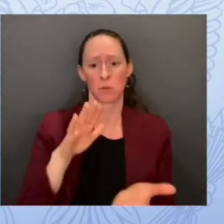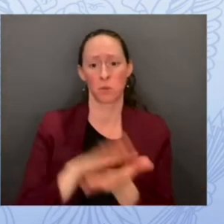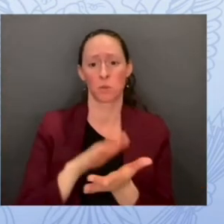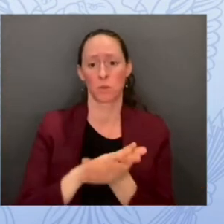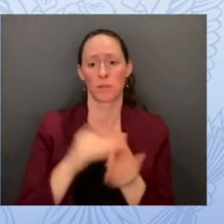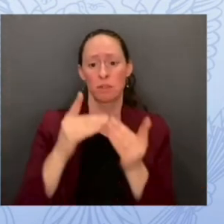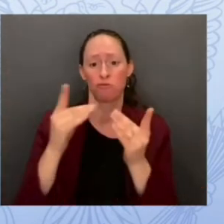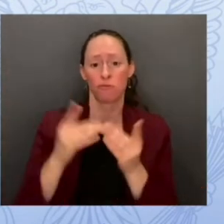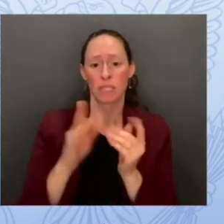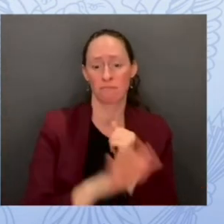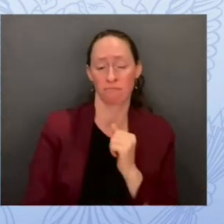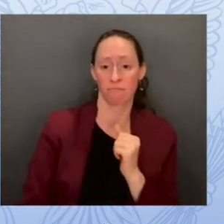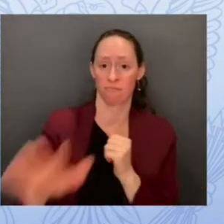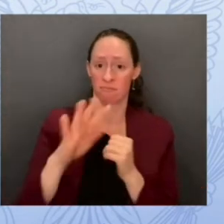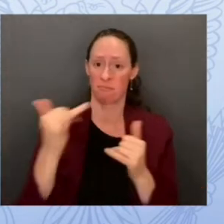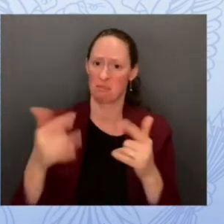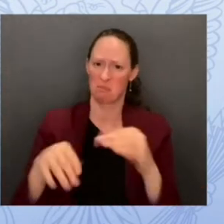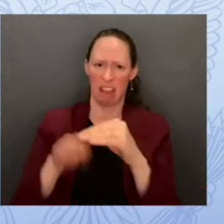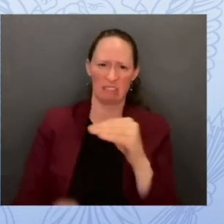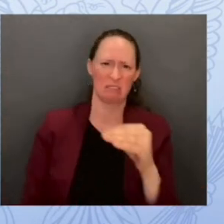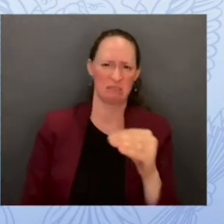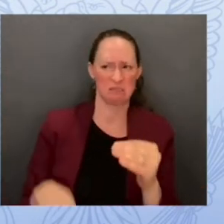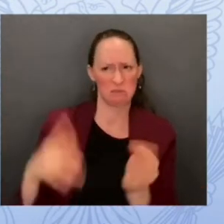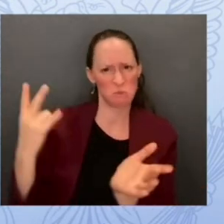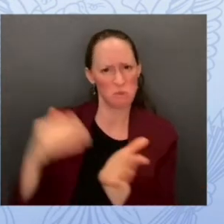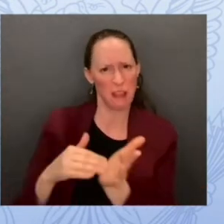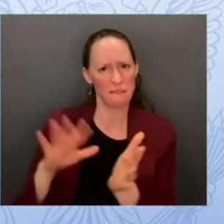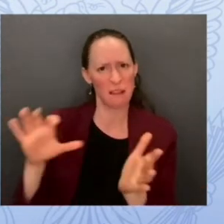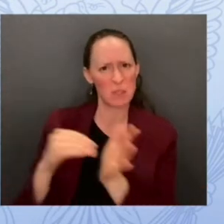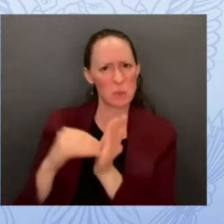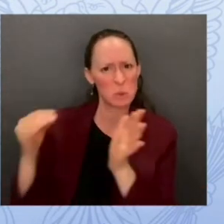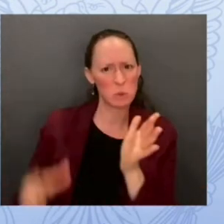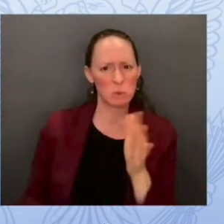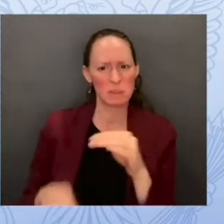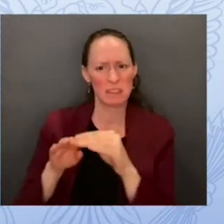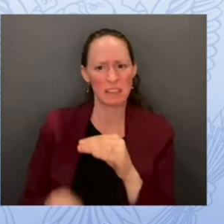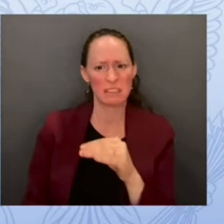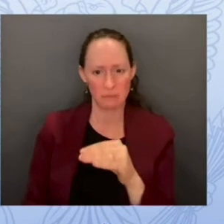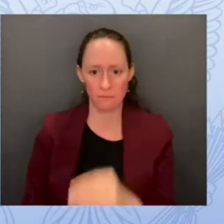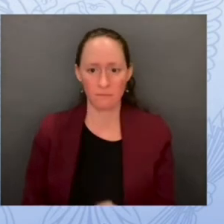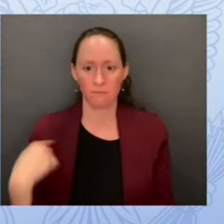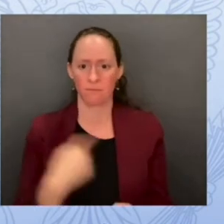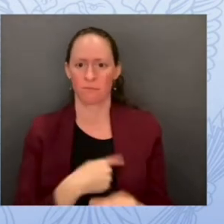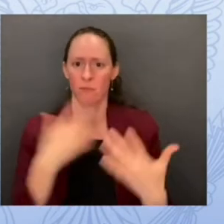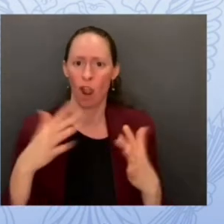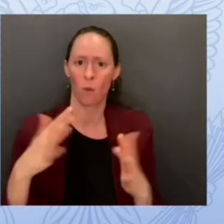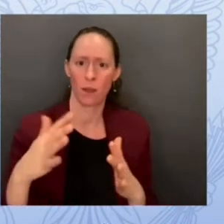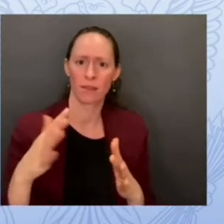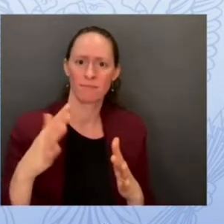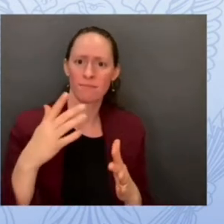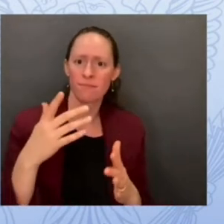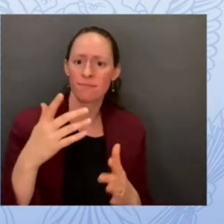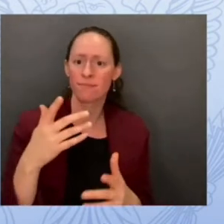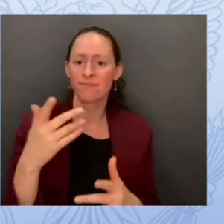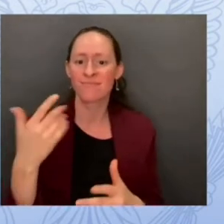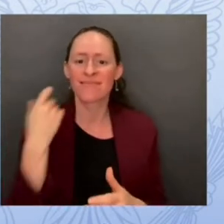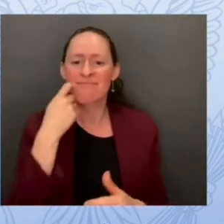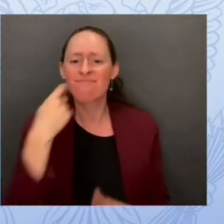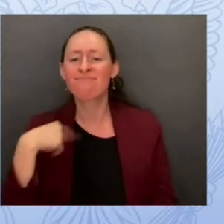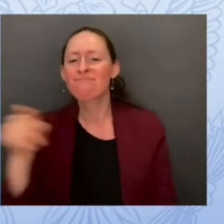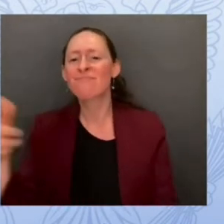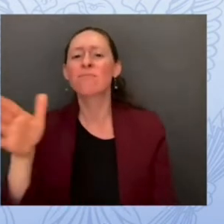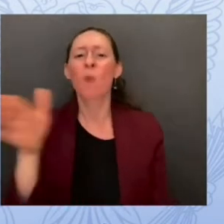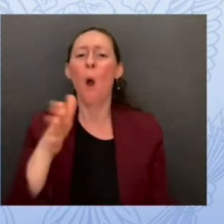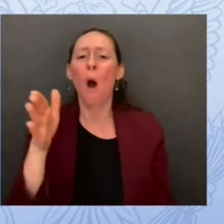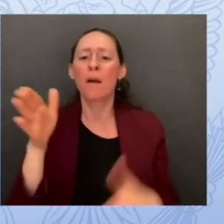we've already gotten our first inquiry as as we were sitting here um from a small school district in minnesota uh with 700